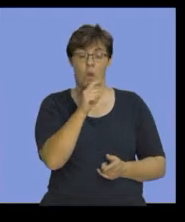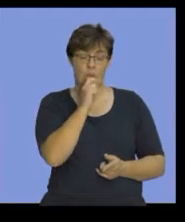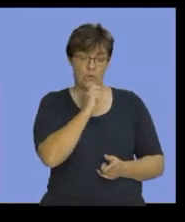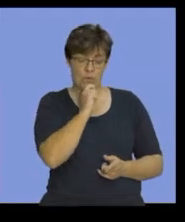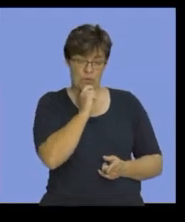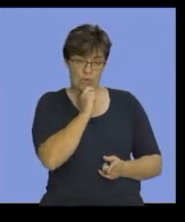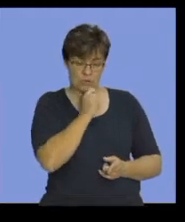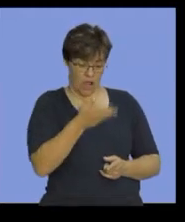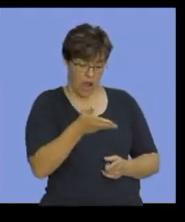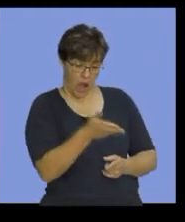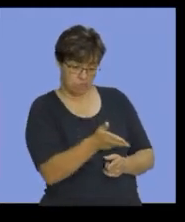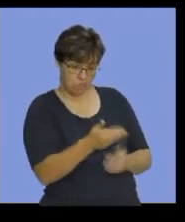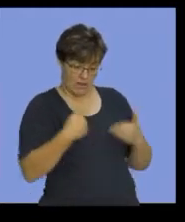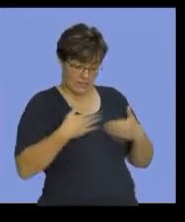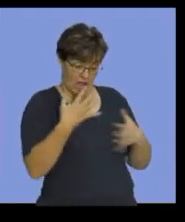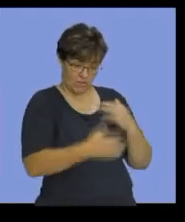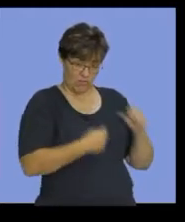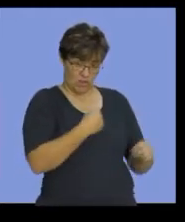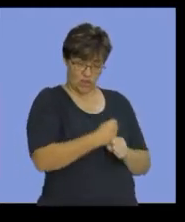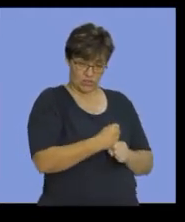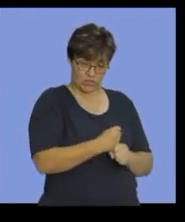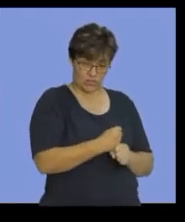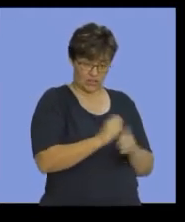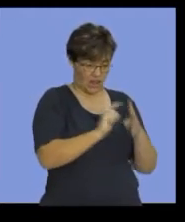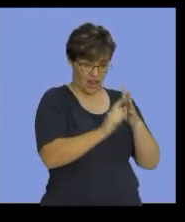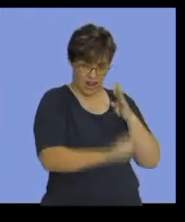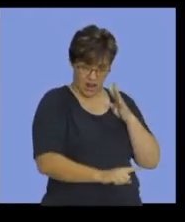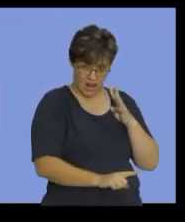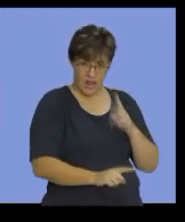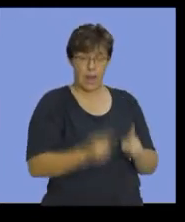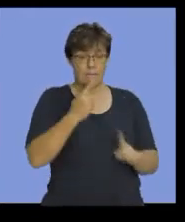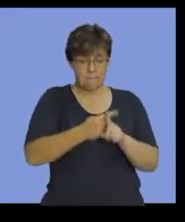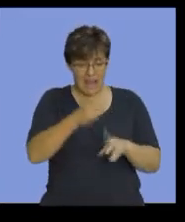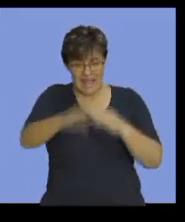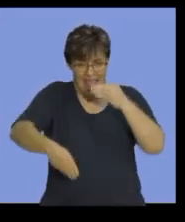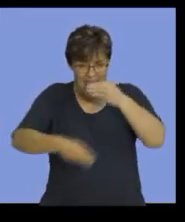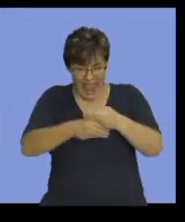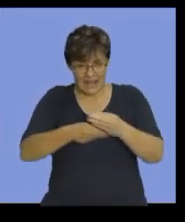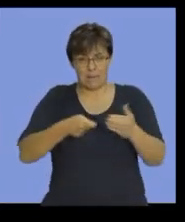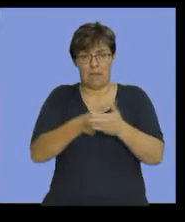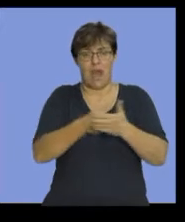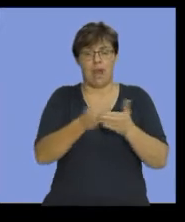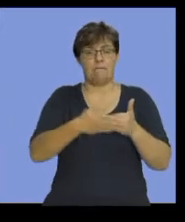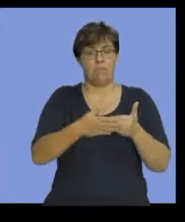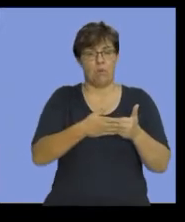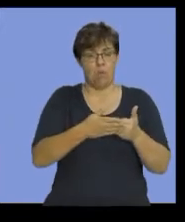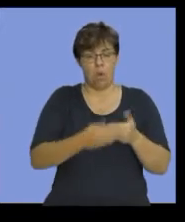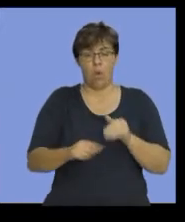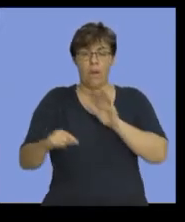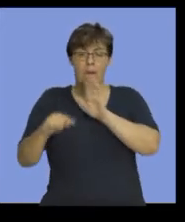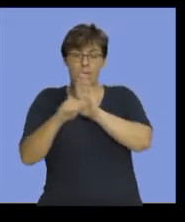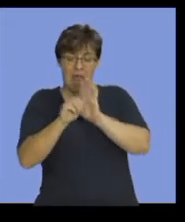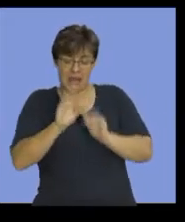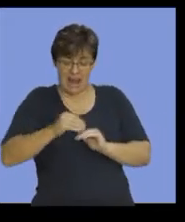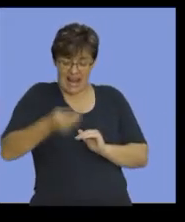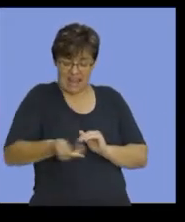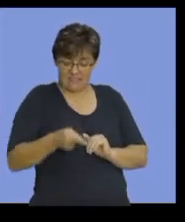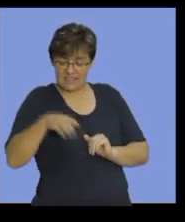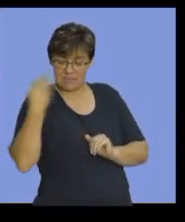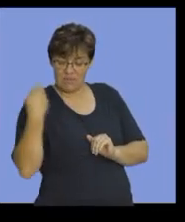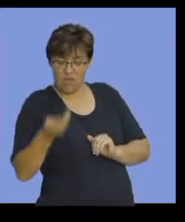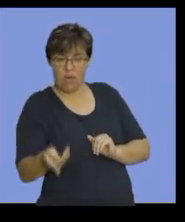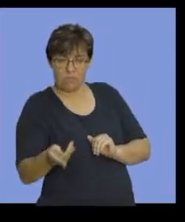that you had on hand at the beginning, plus what you purchased, minus what you had left over